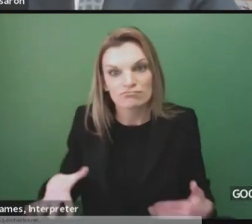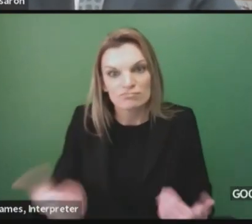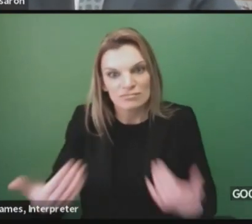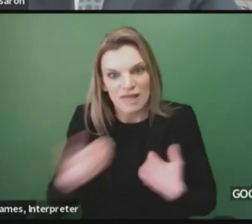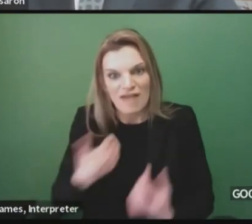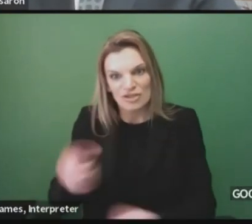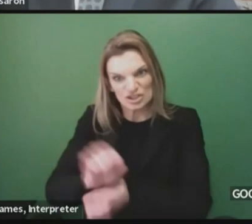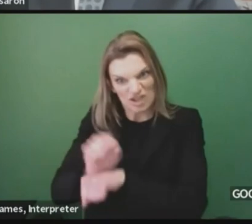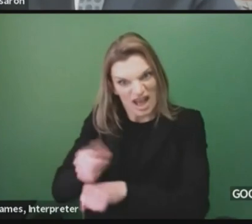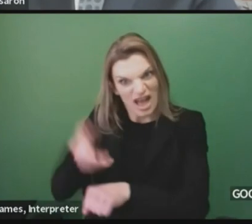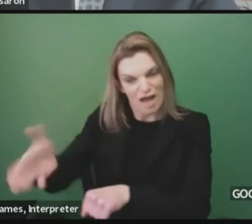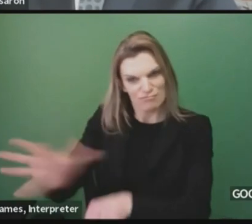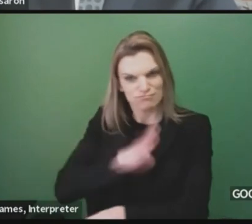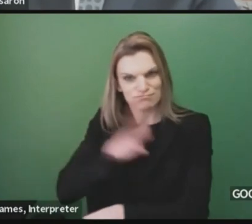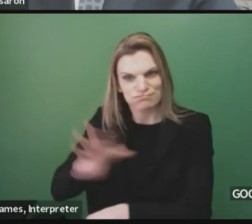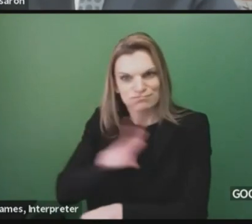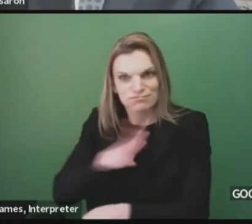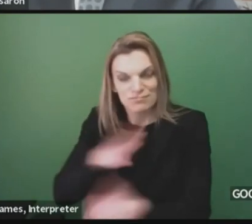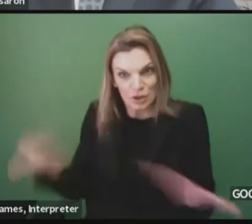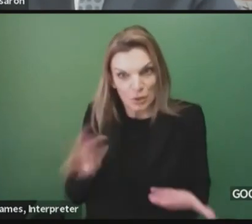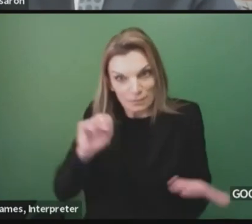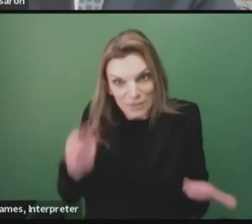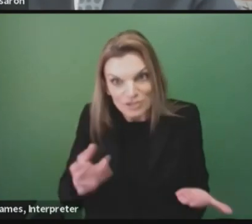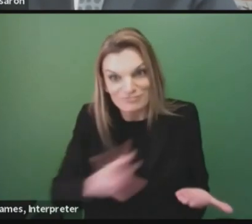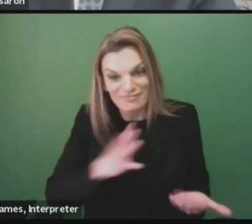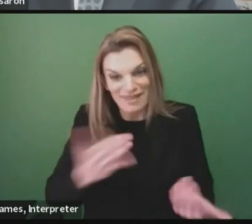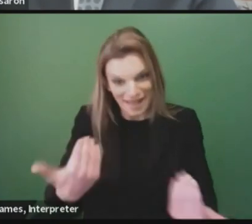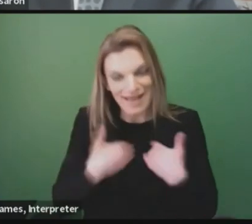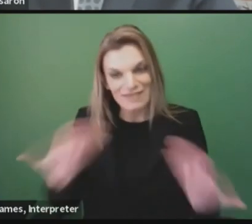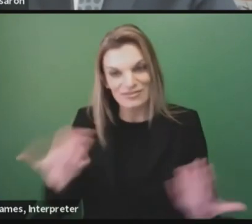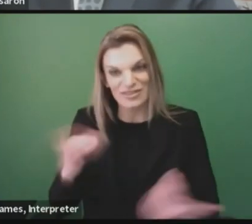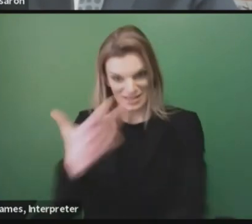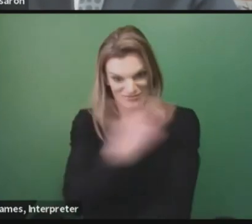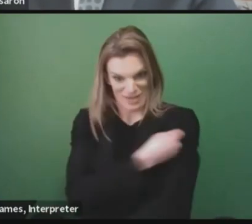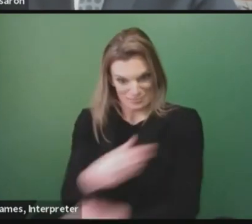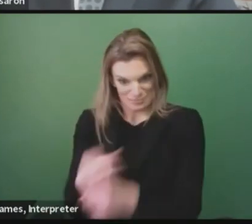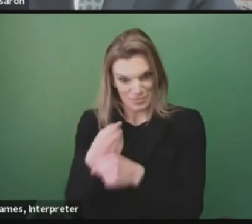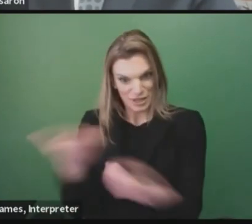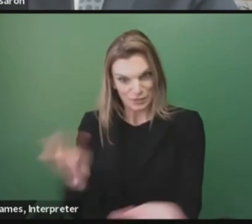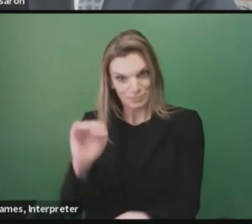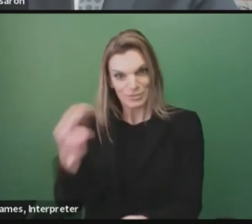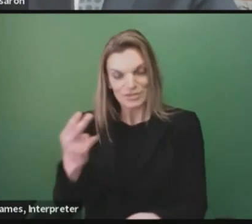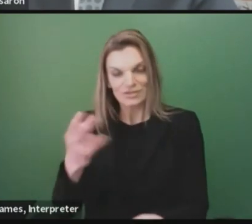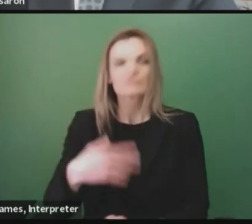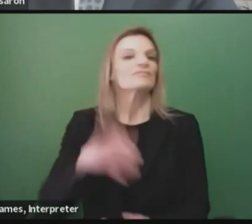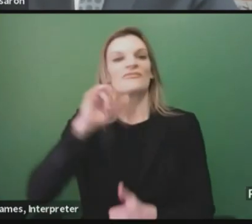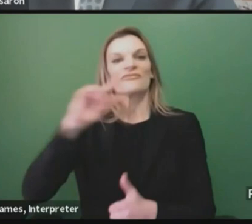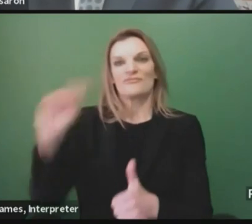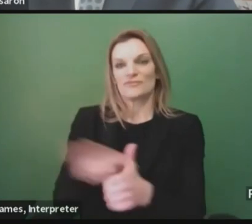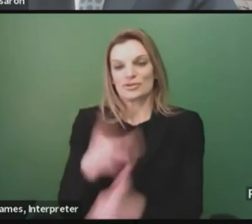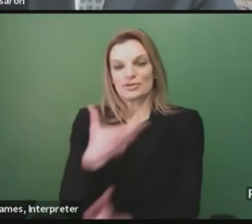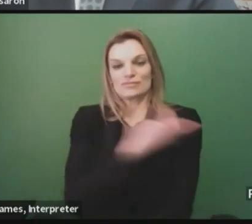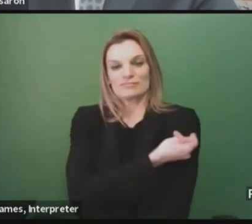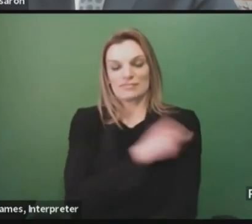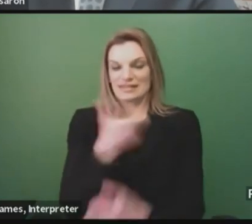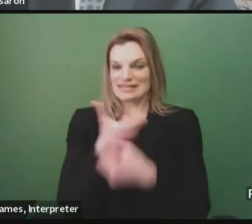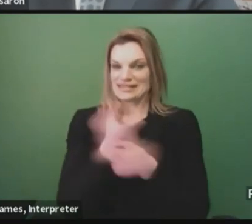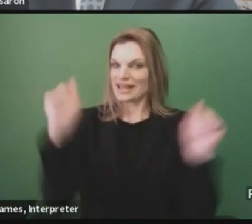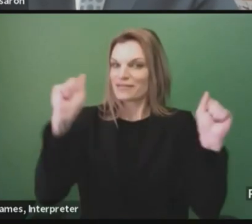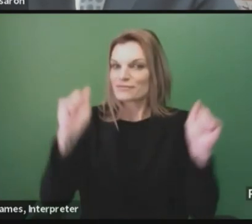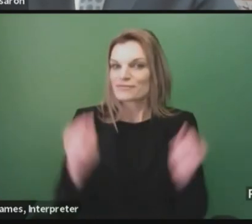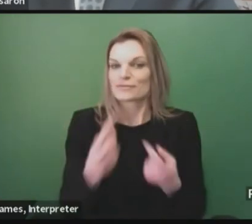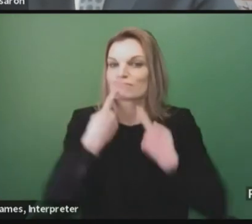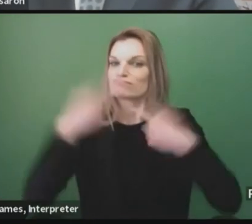That's right, the same Portage, Michigan plant, where the first doses of Pfizer's safe, effective, and